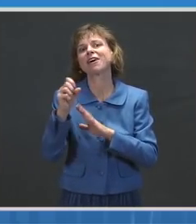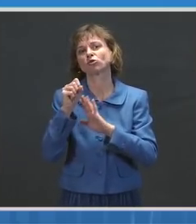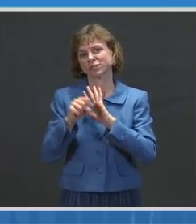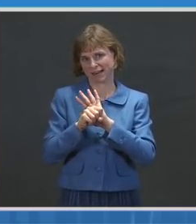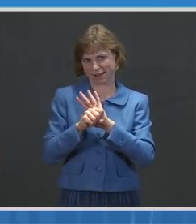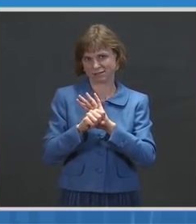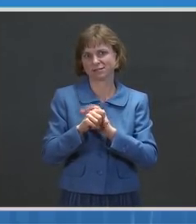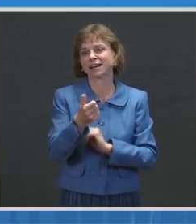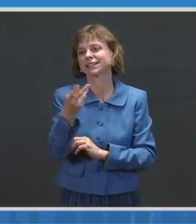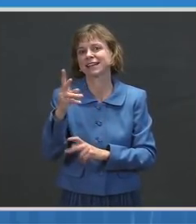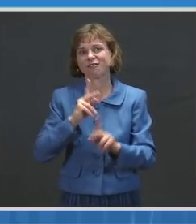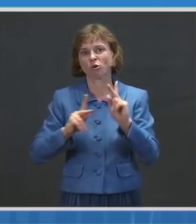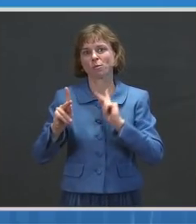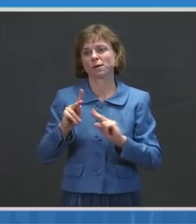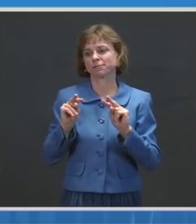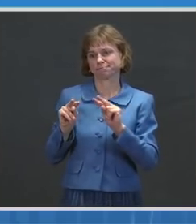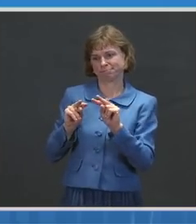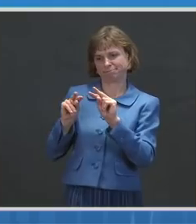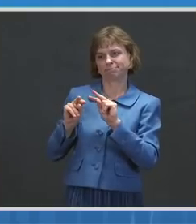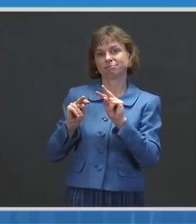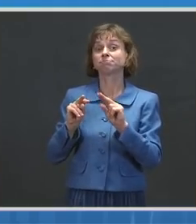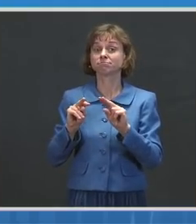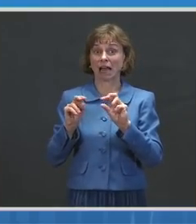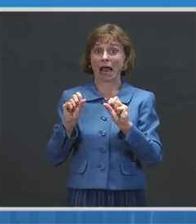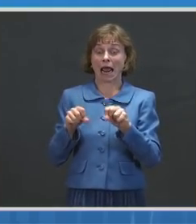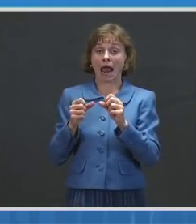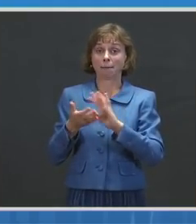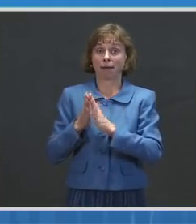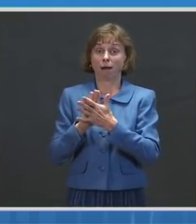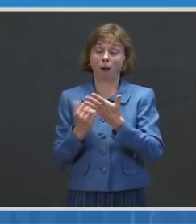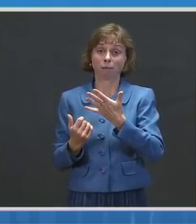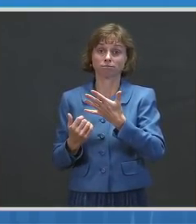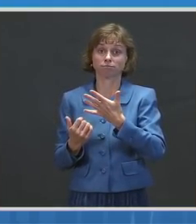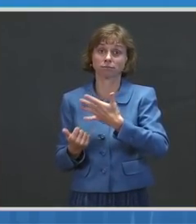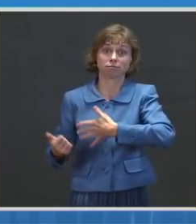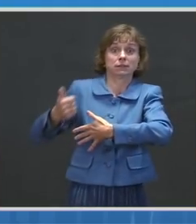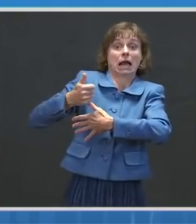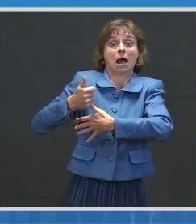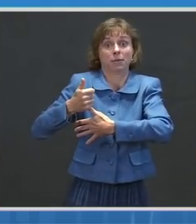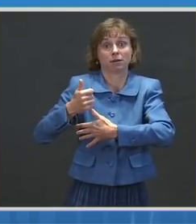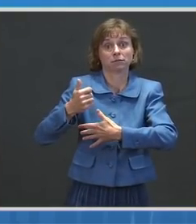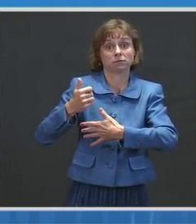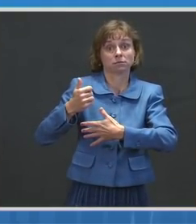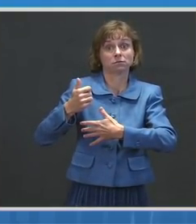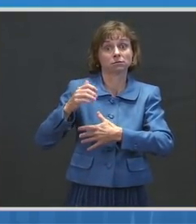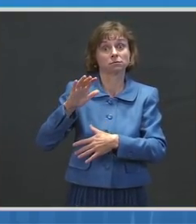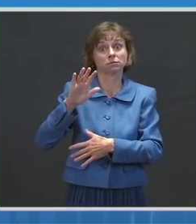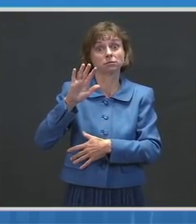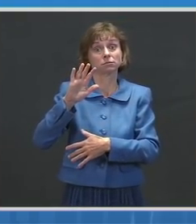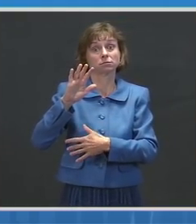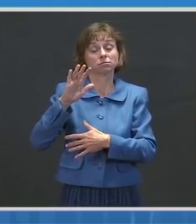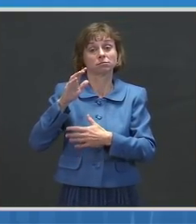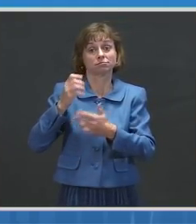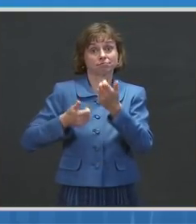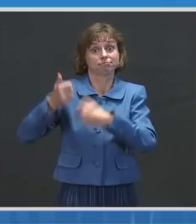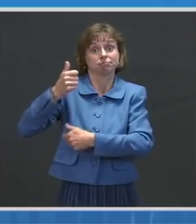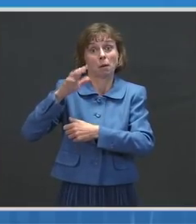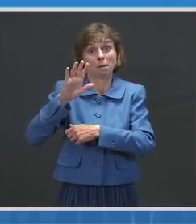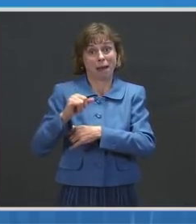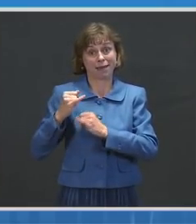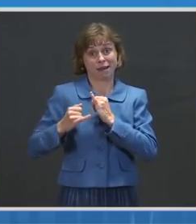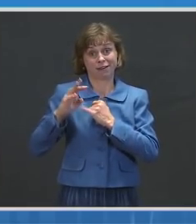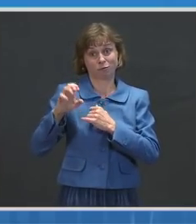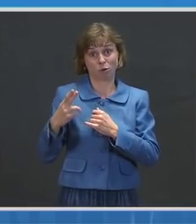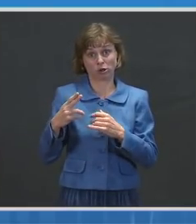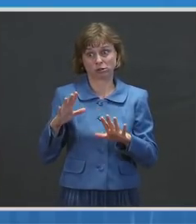would tell us, Andy, that it could become dominant by the end of March. That's the sobering news. The encouraging news is that